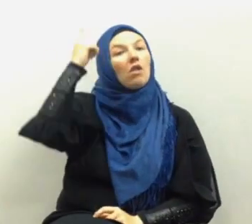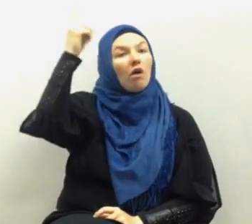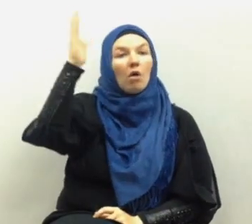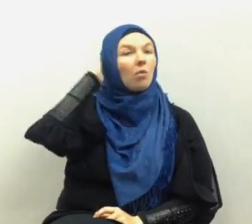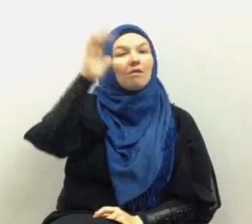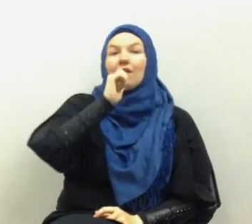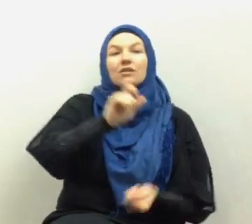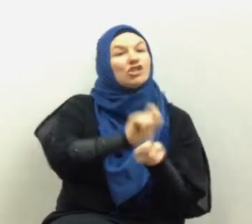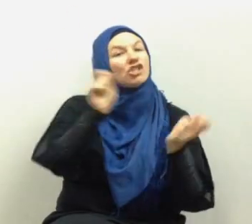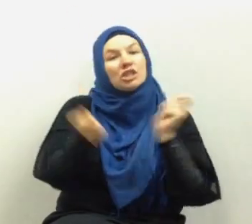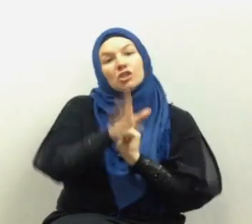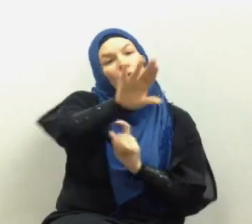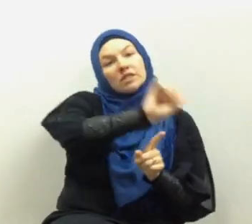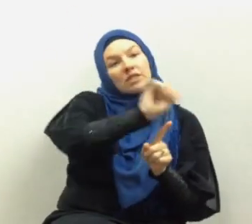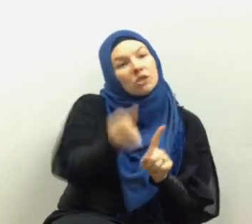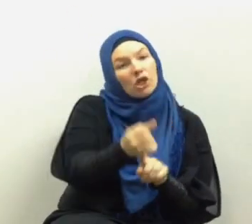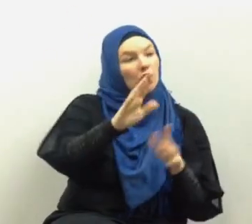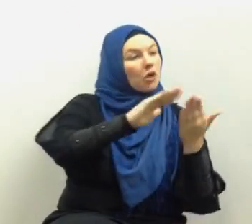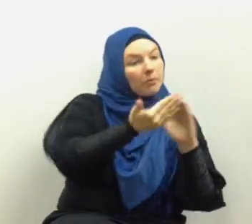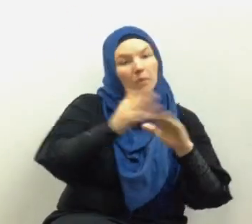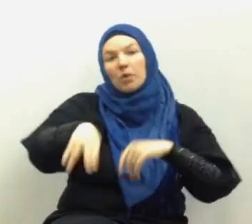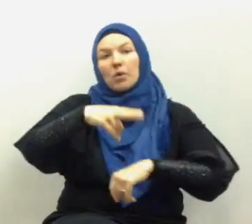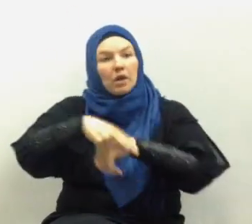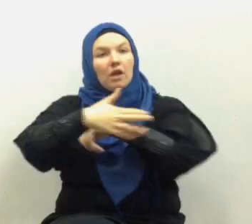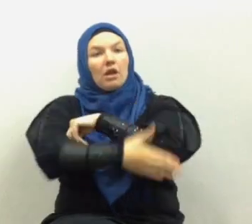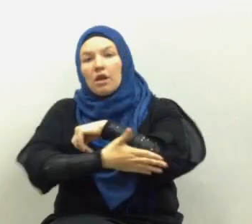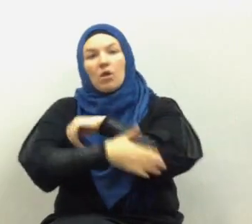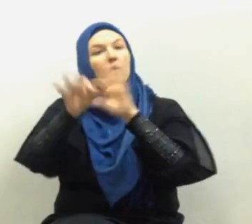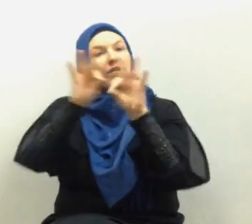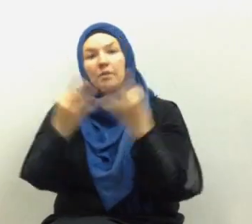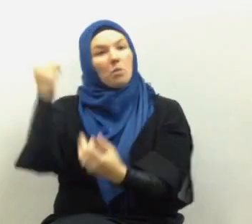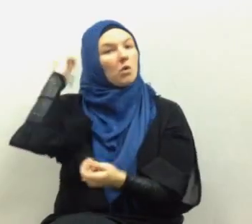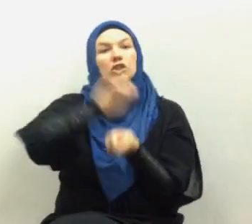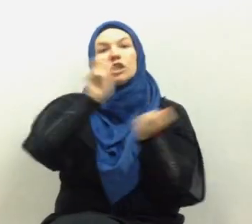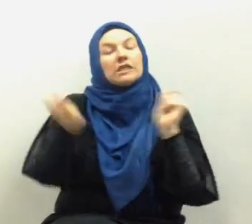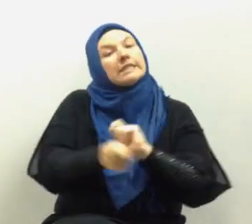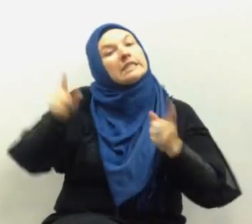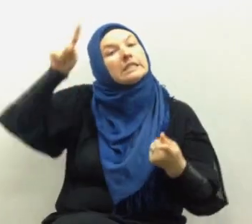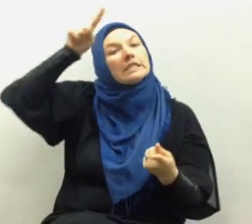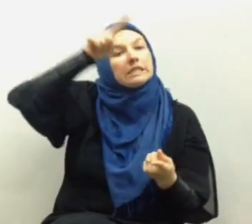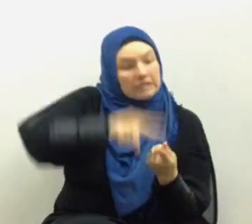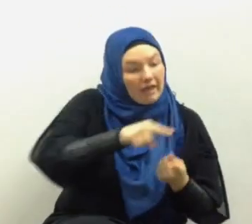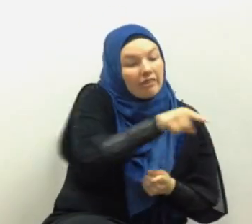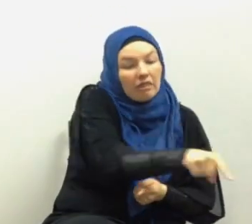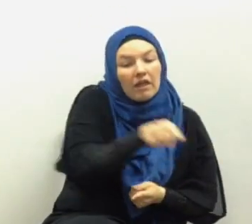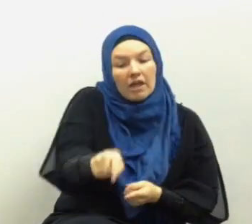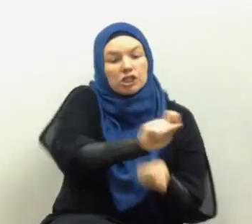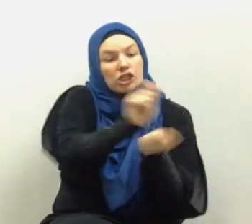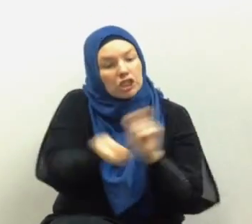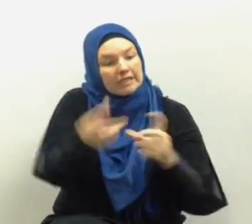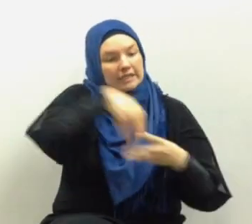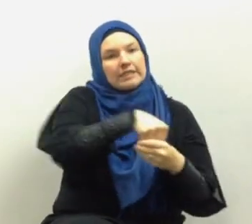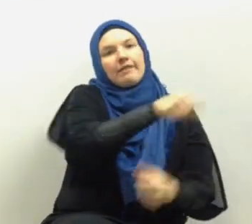would not change the condition of a community or a nation or a family until and unless